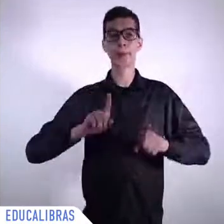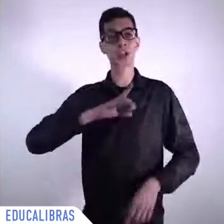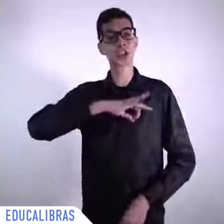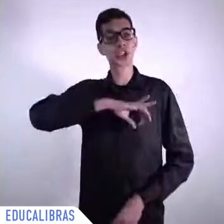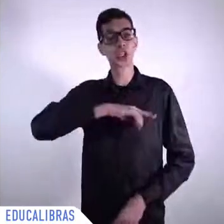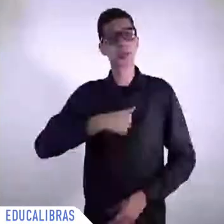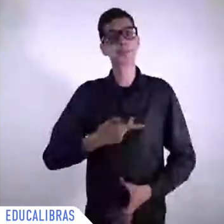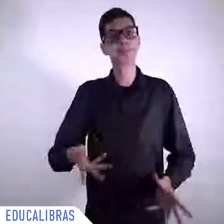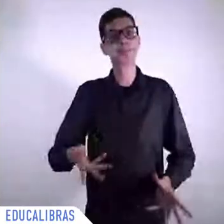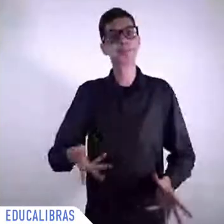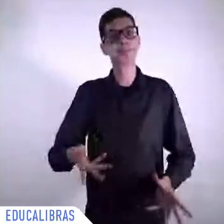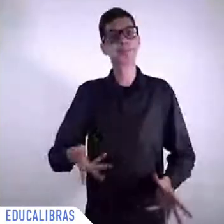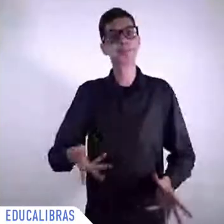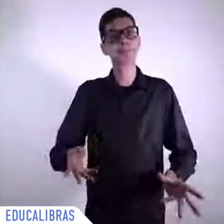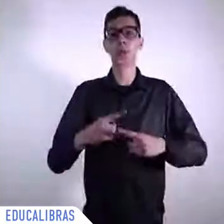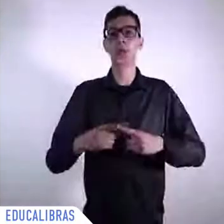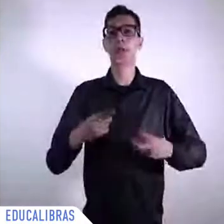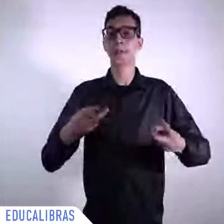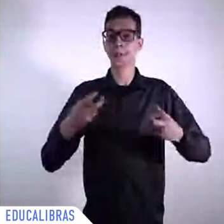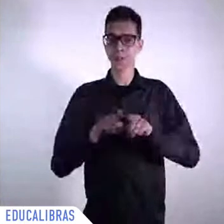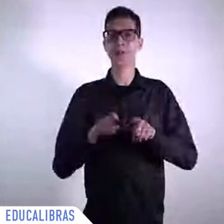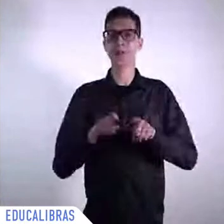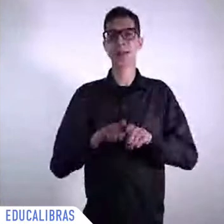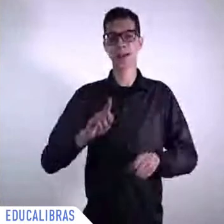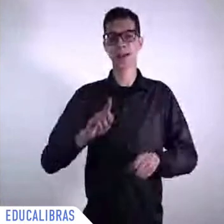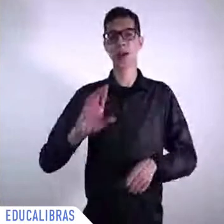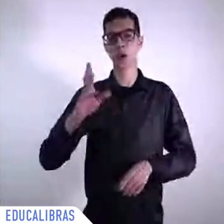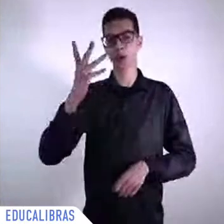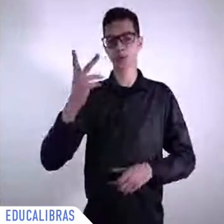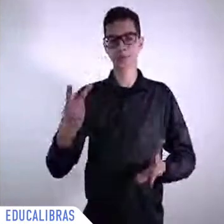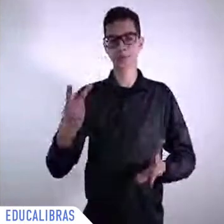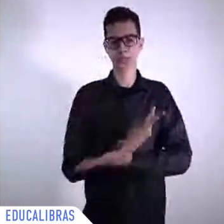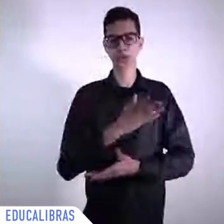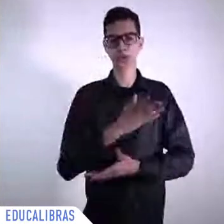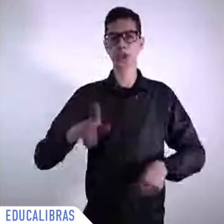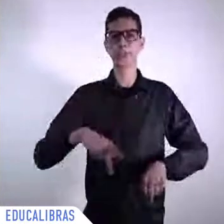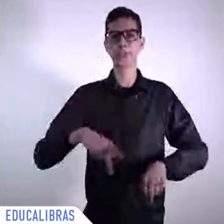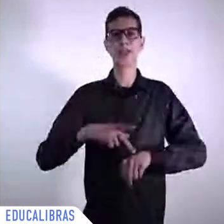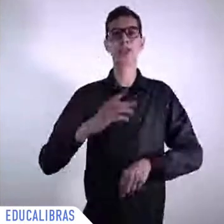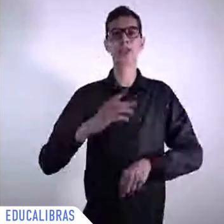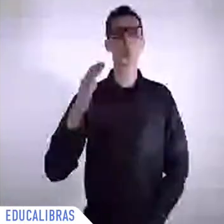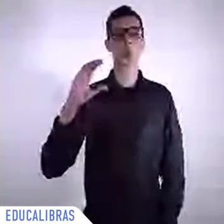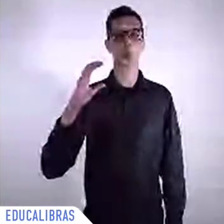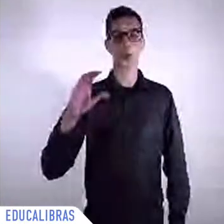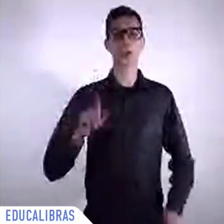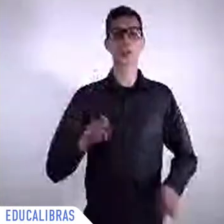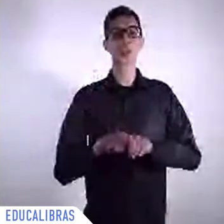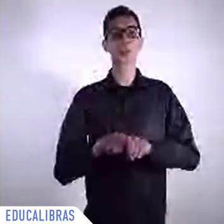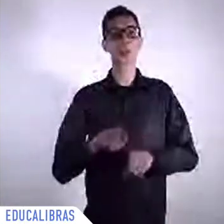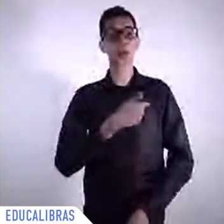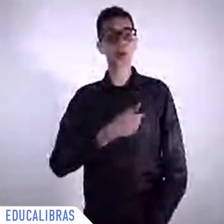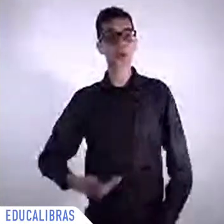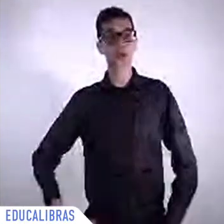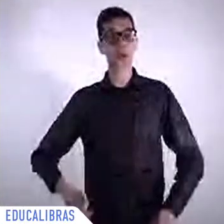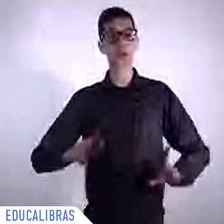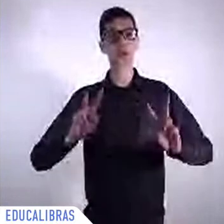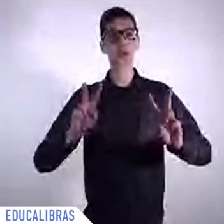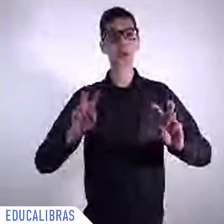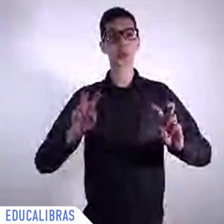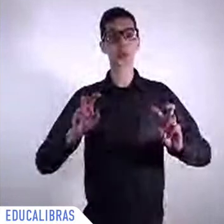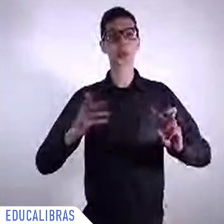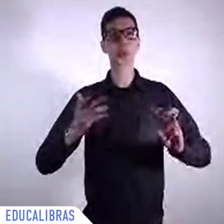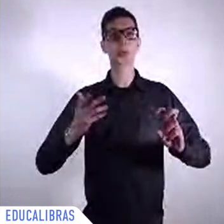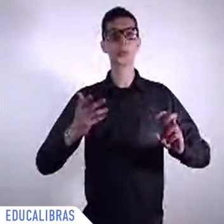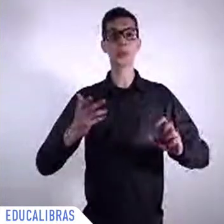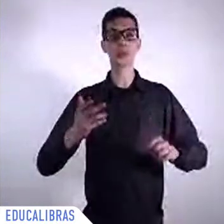take the shape that they are and of course we have a progressive government in Mexico it's very difficult for Mexico having such a large border with United States of